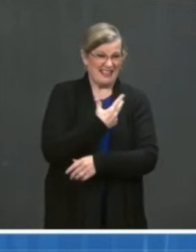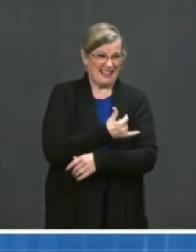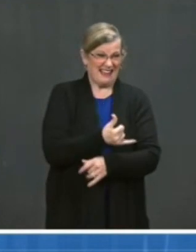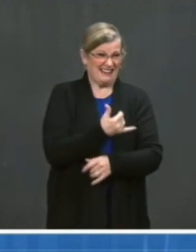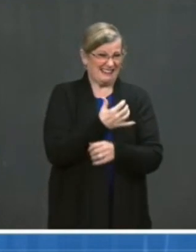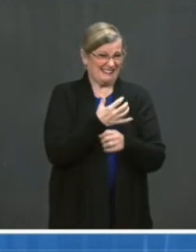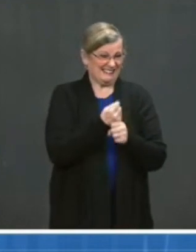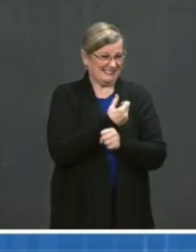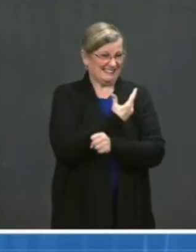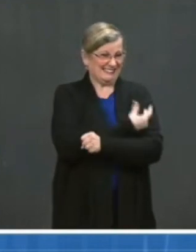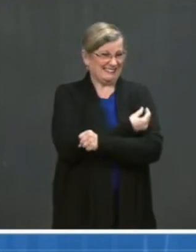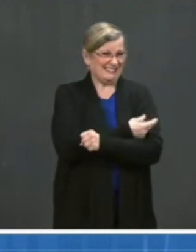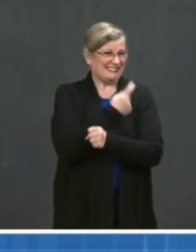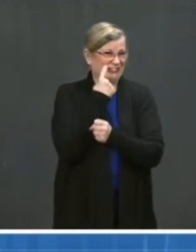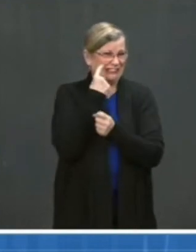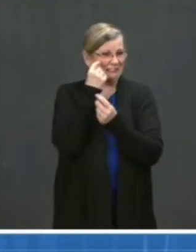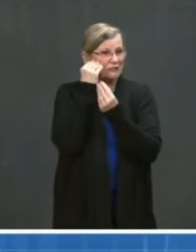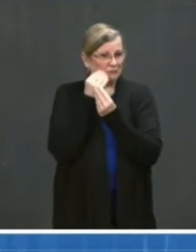Next question.